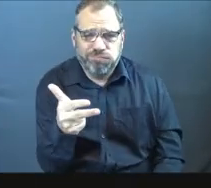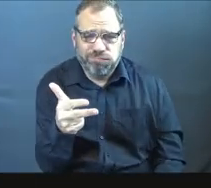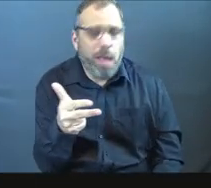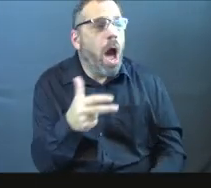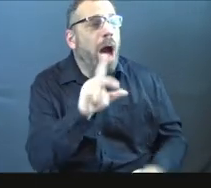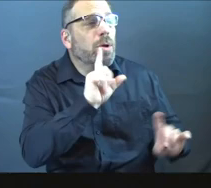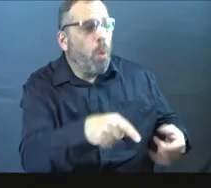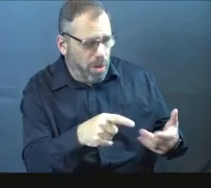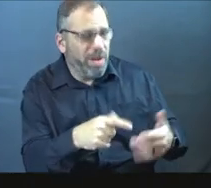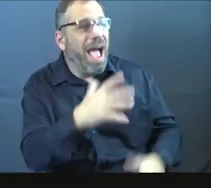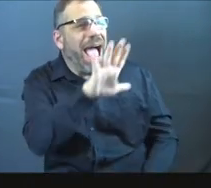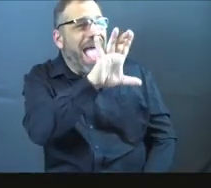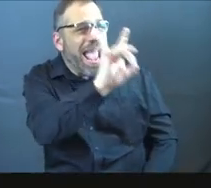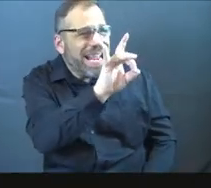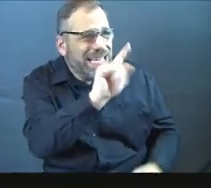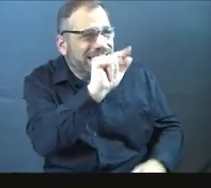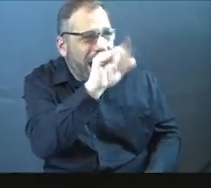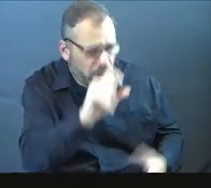that's two bad choices in one.